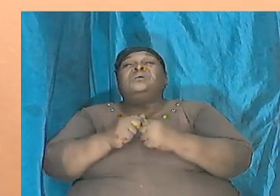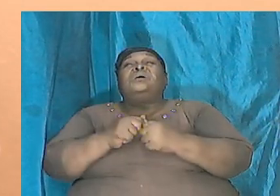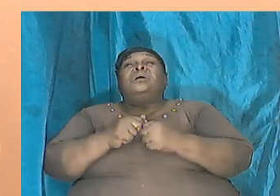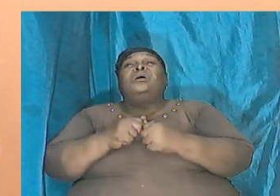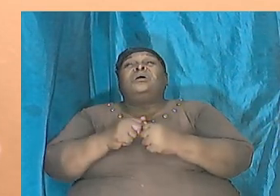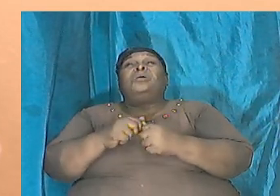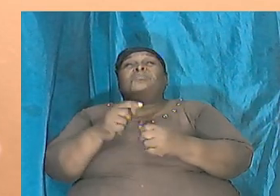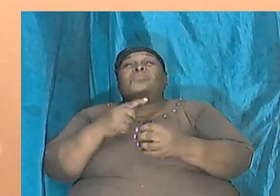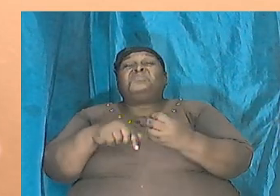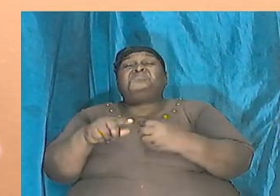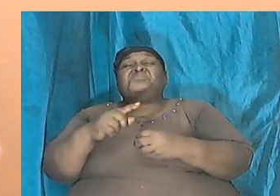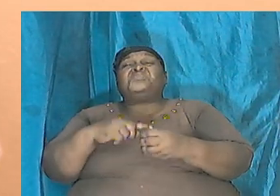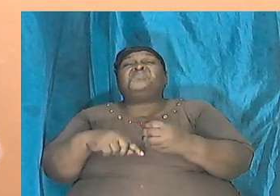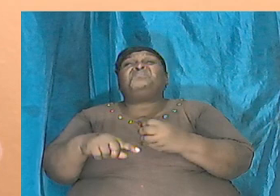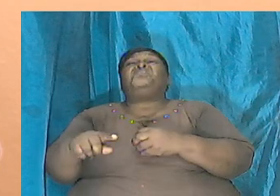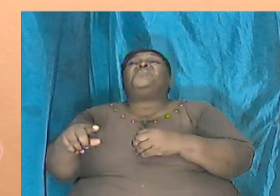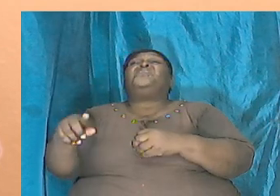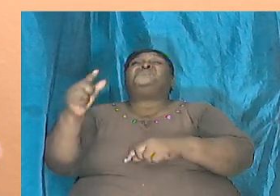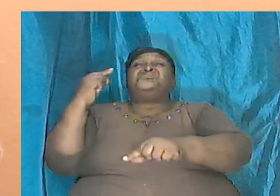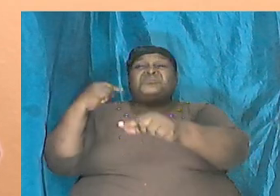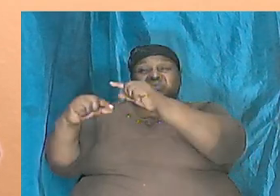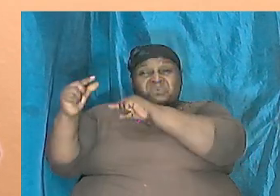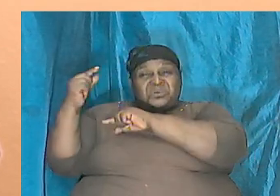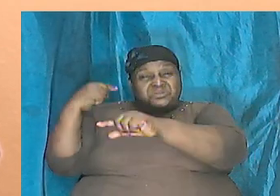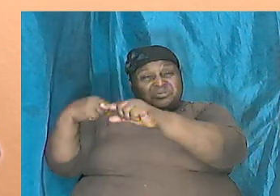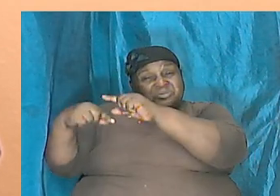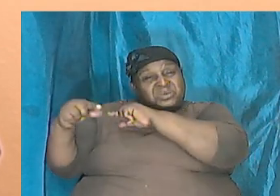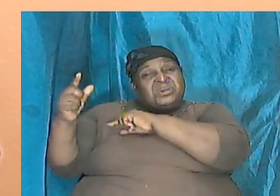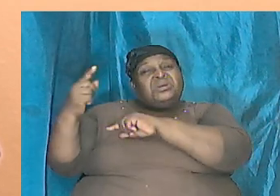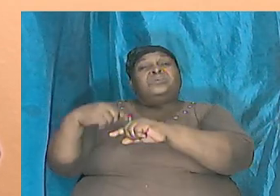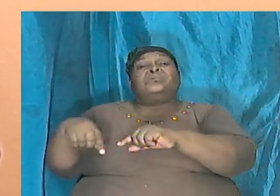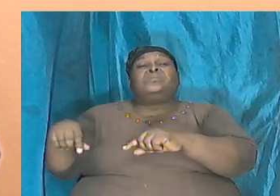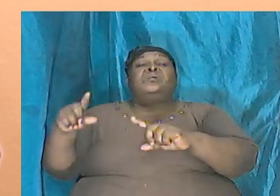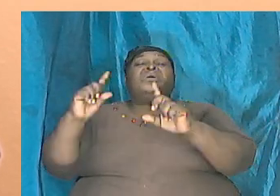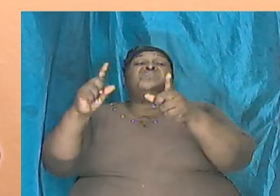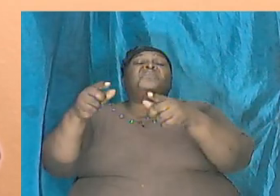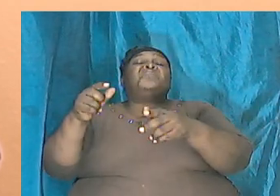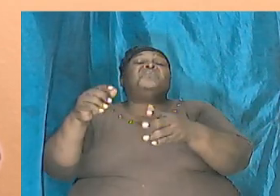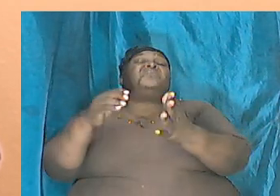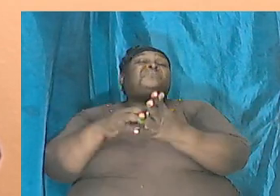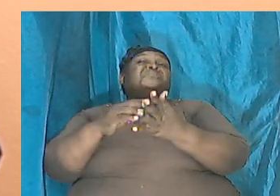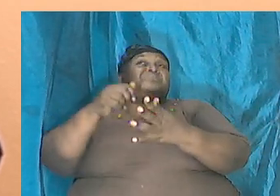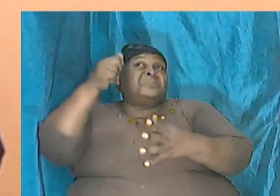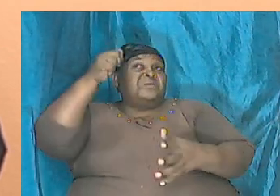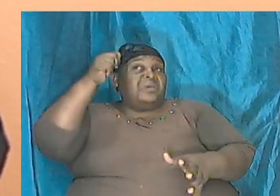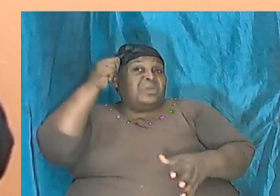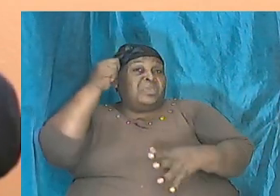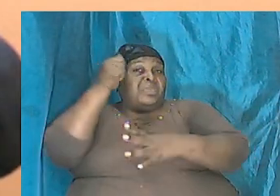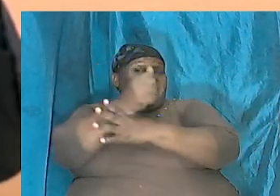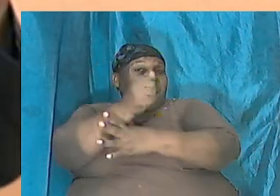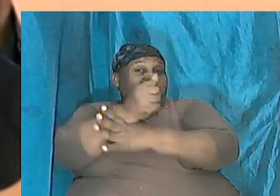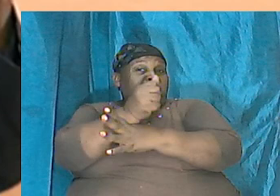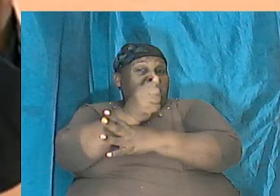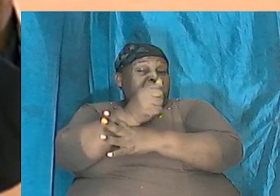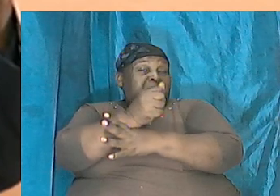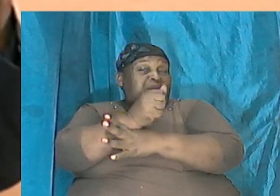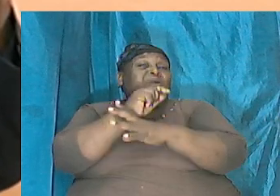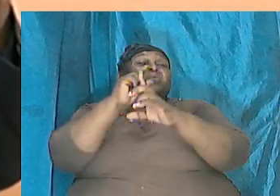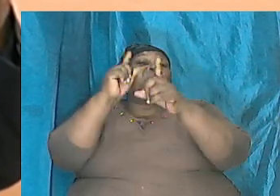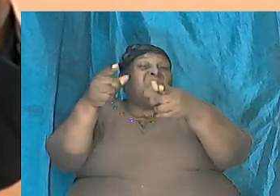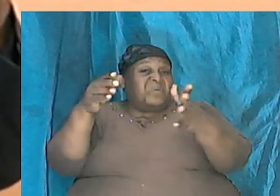to Abraham and then continue to trace our ancestry and go back